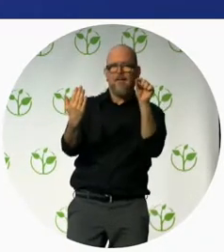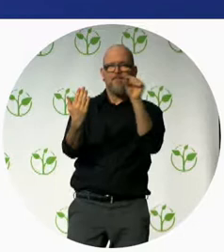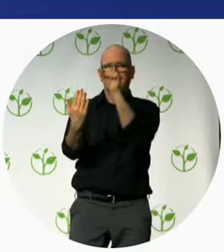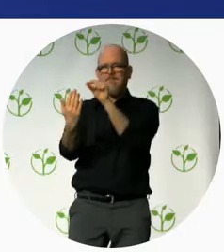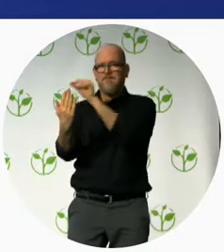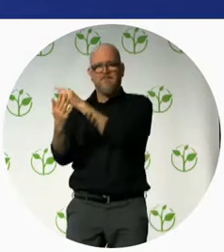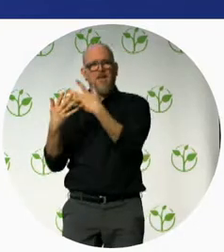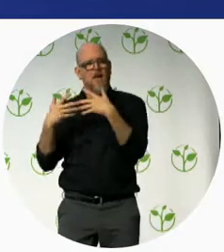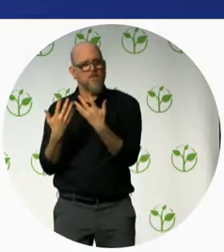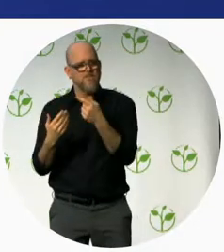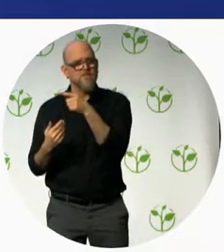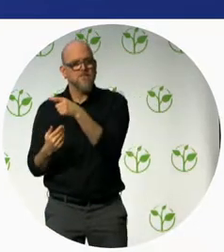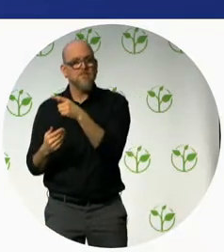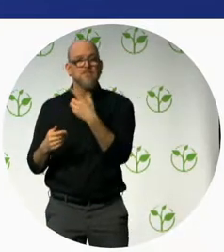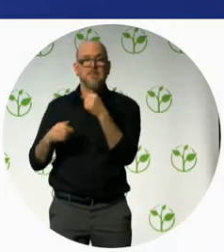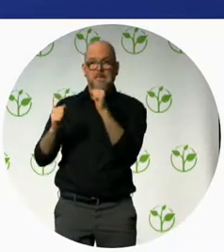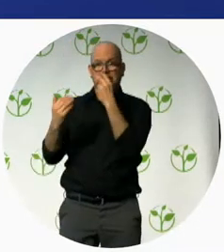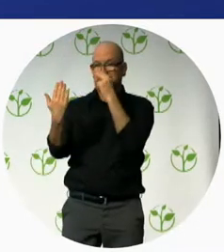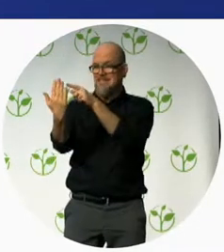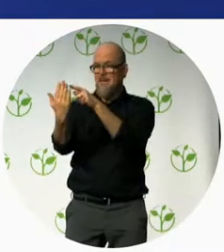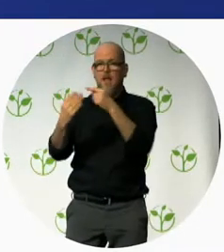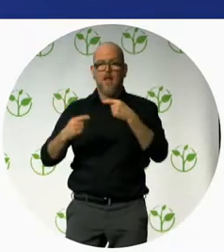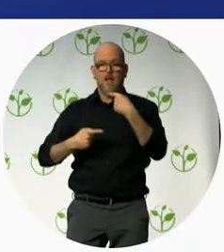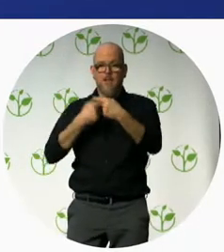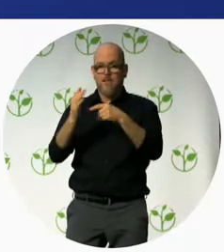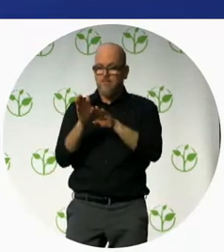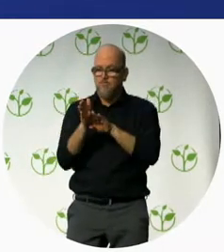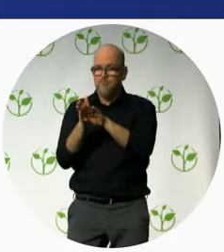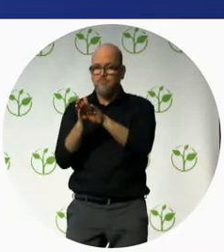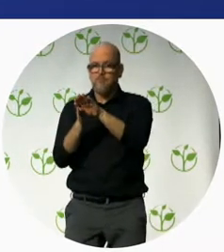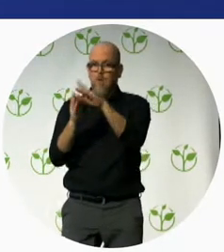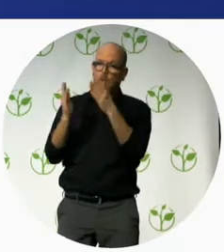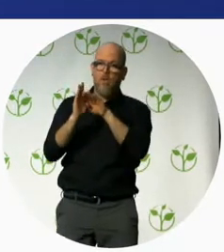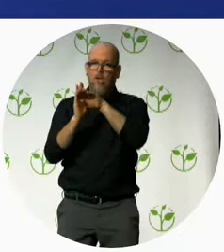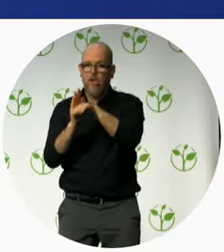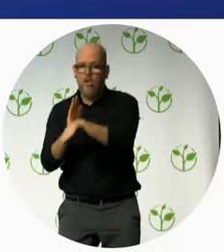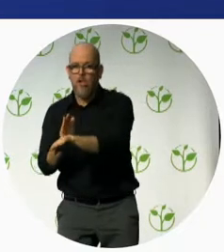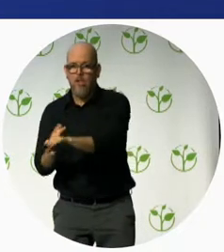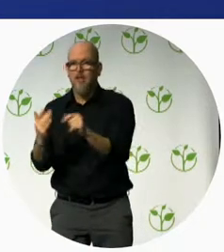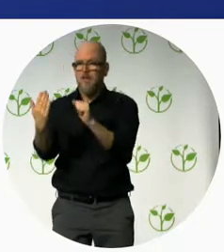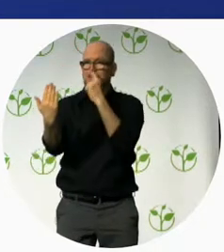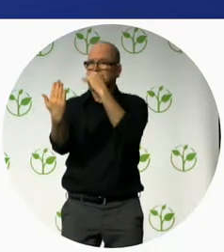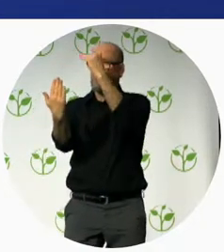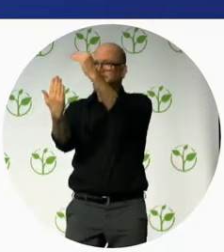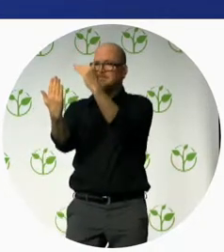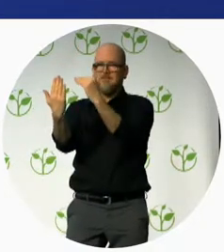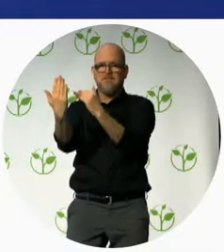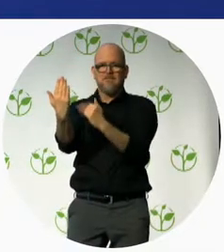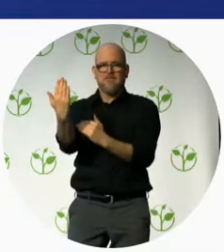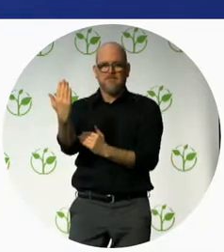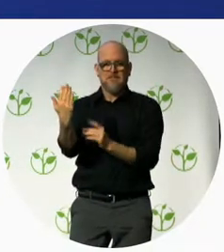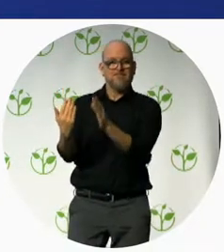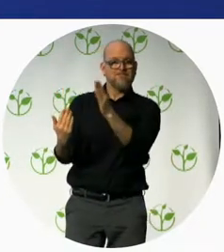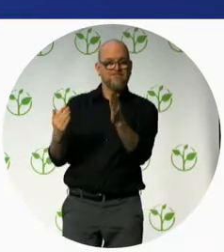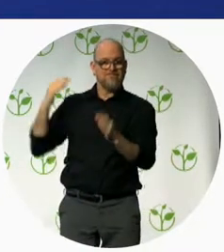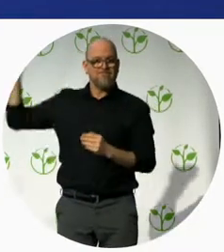domains and in the application we use this as